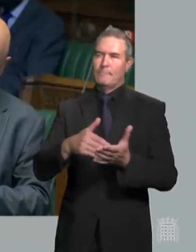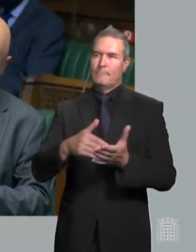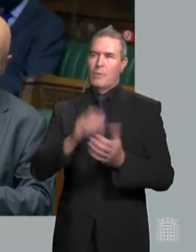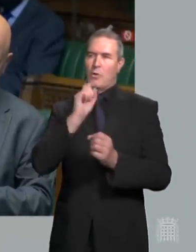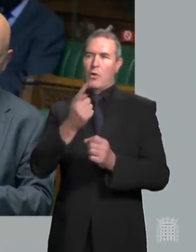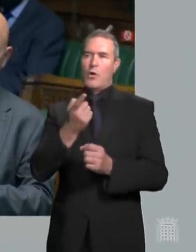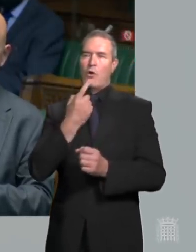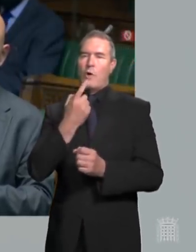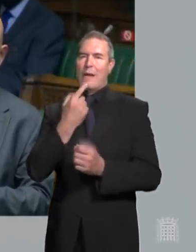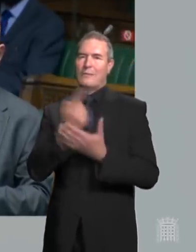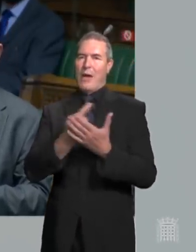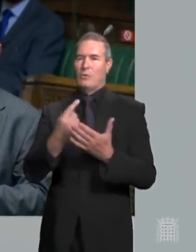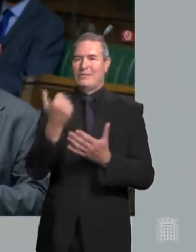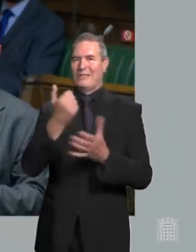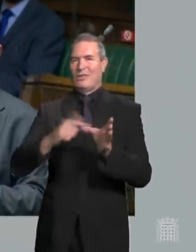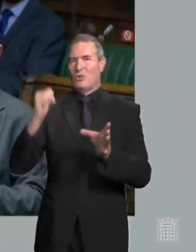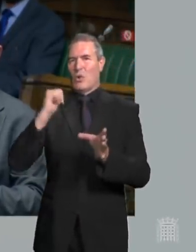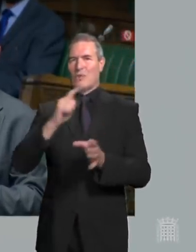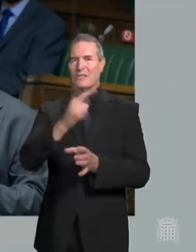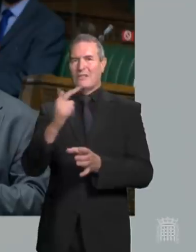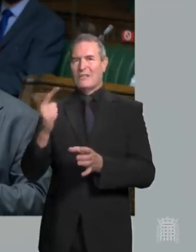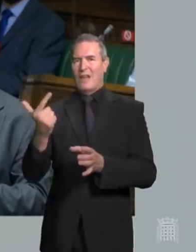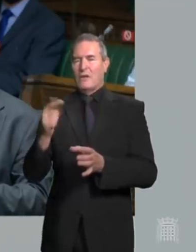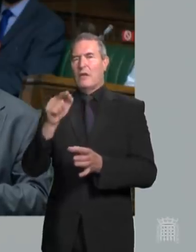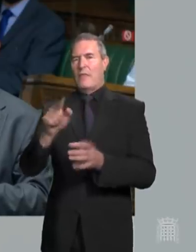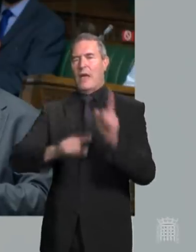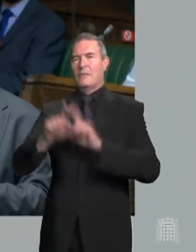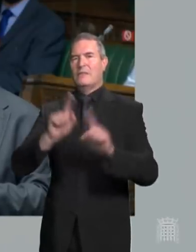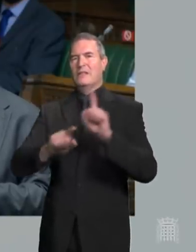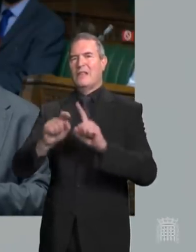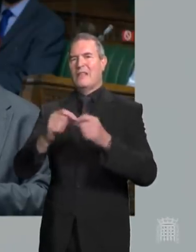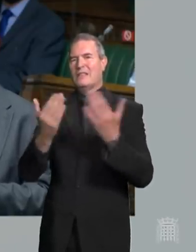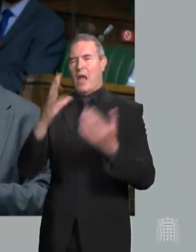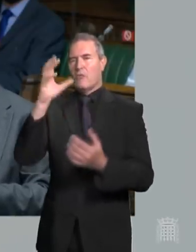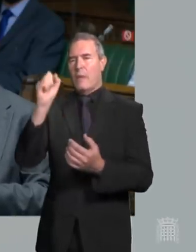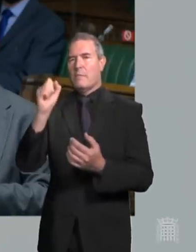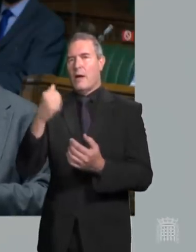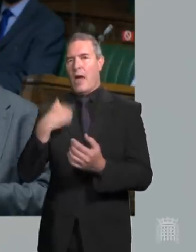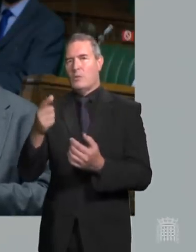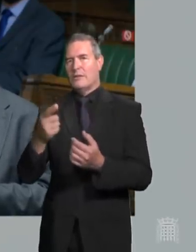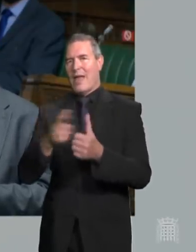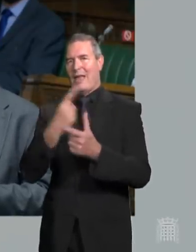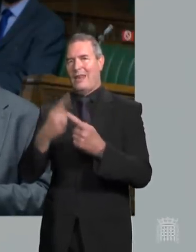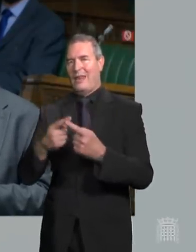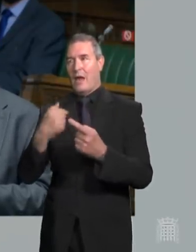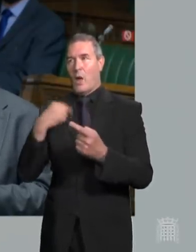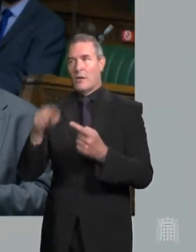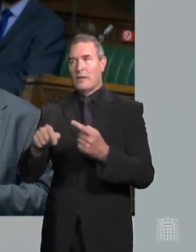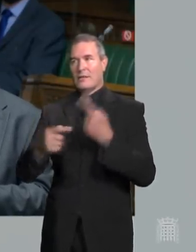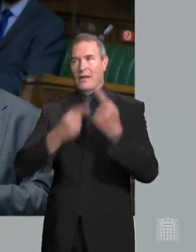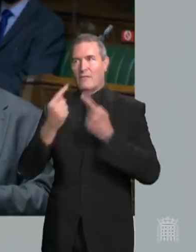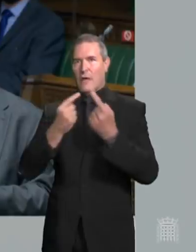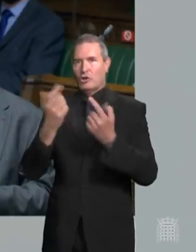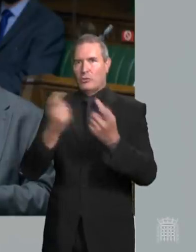comments about 7-7. On the morning of 7-7, was in a meeting at UCLH A&E as the information